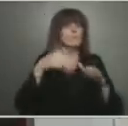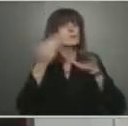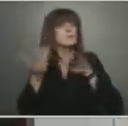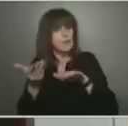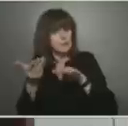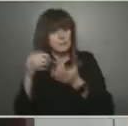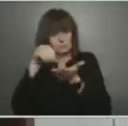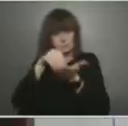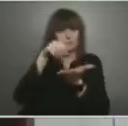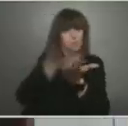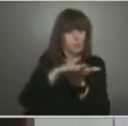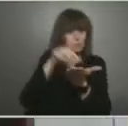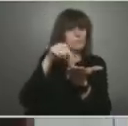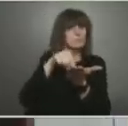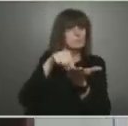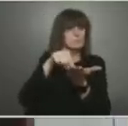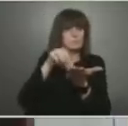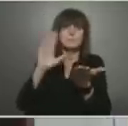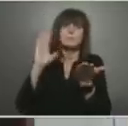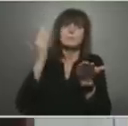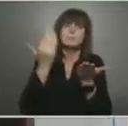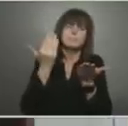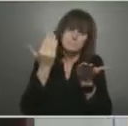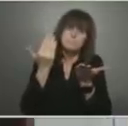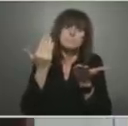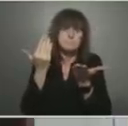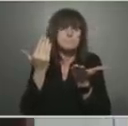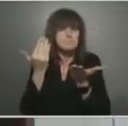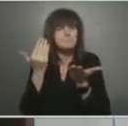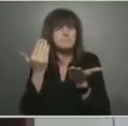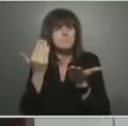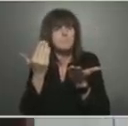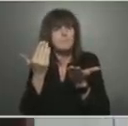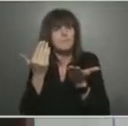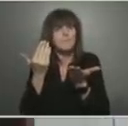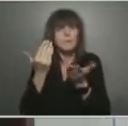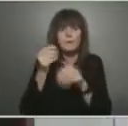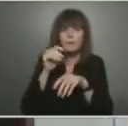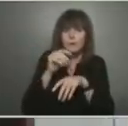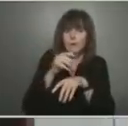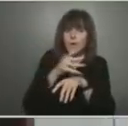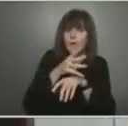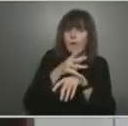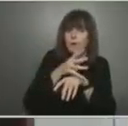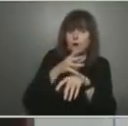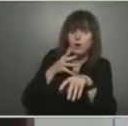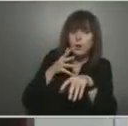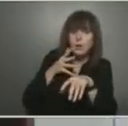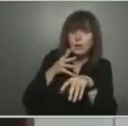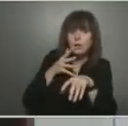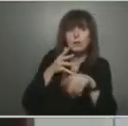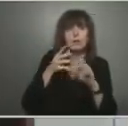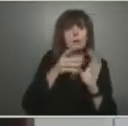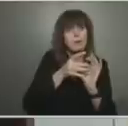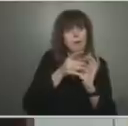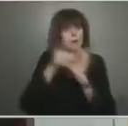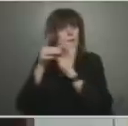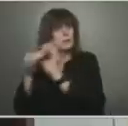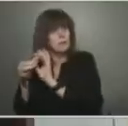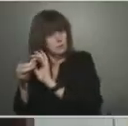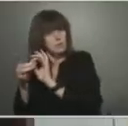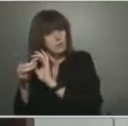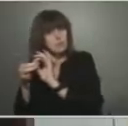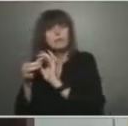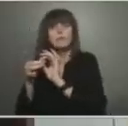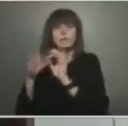combination of causative and associated deaths within our systems. In our retrospective review, I think will give us better